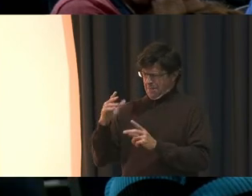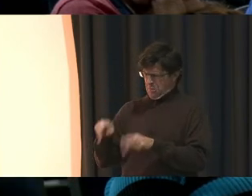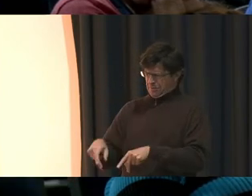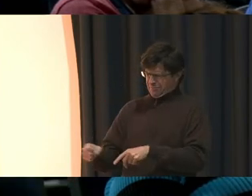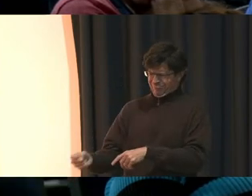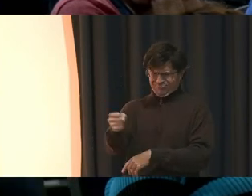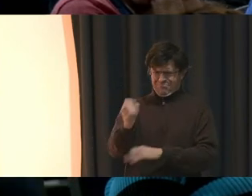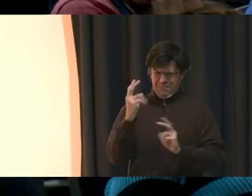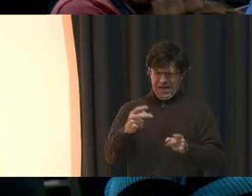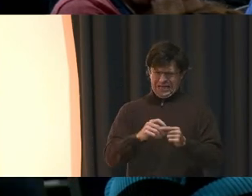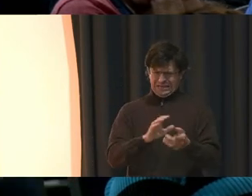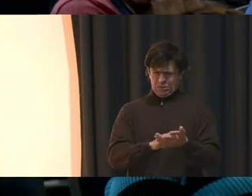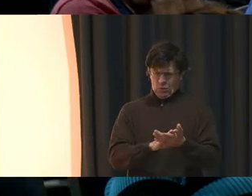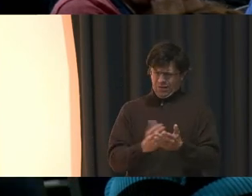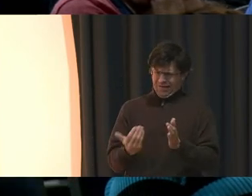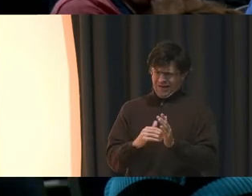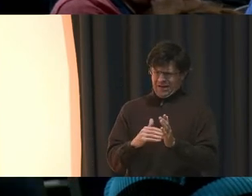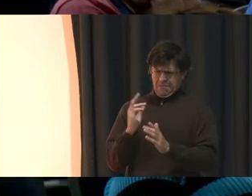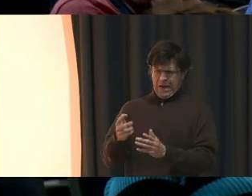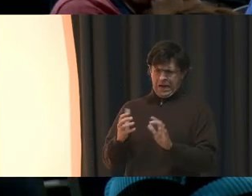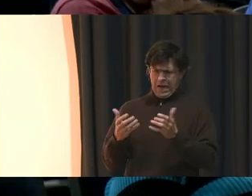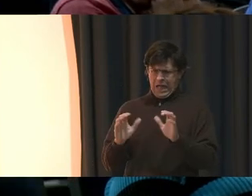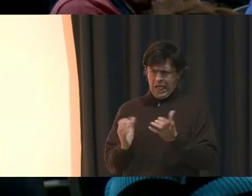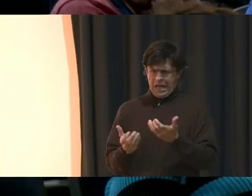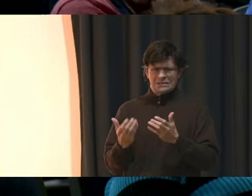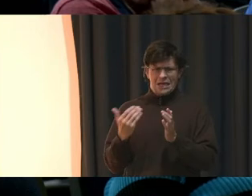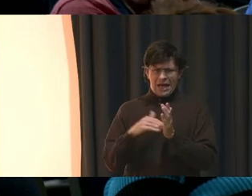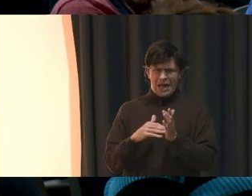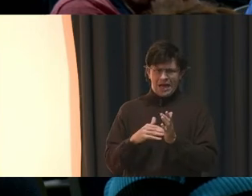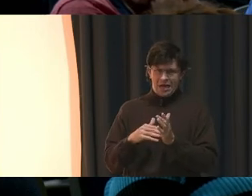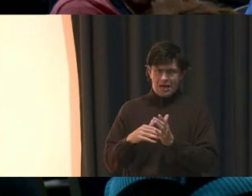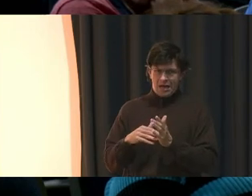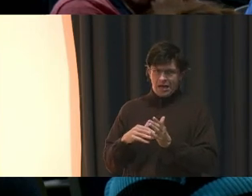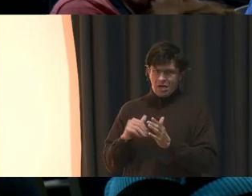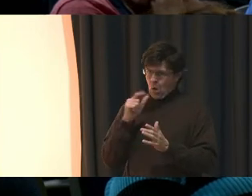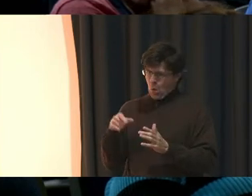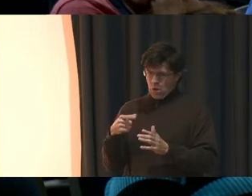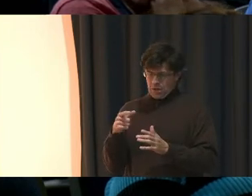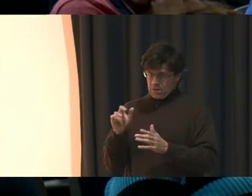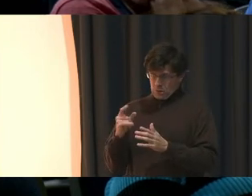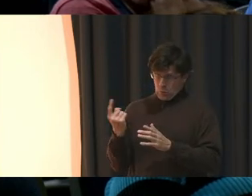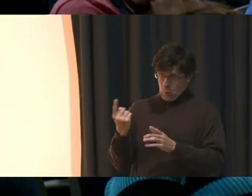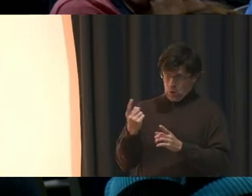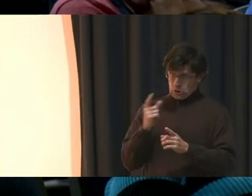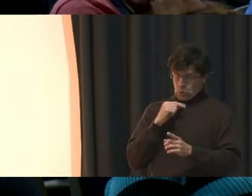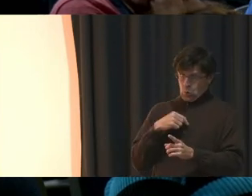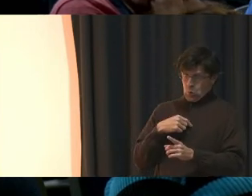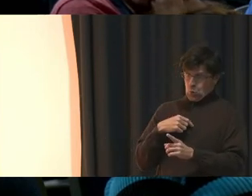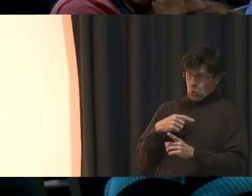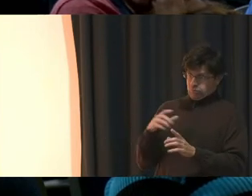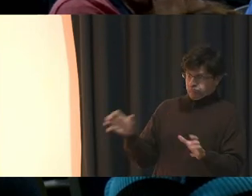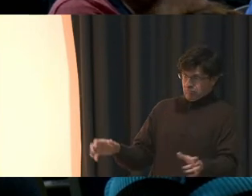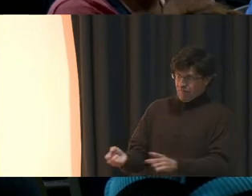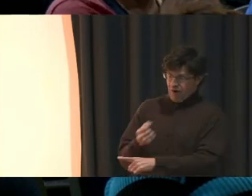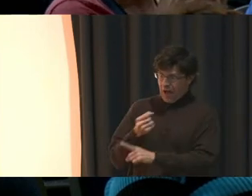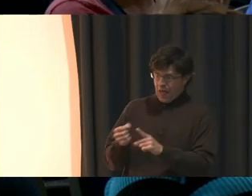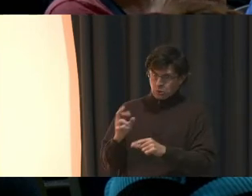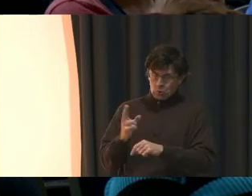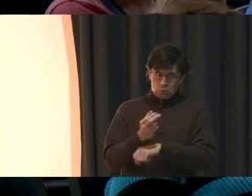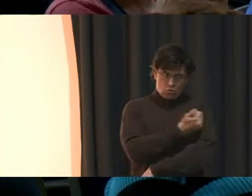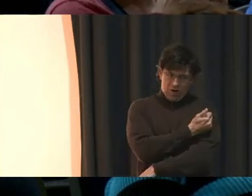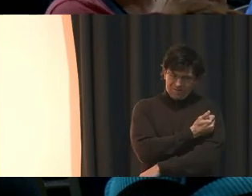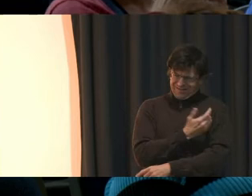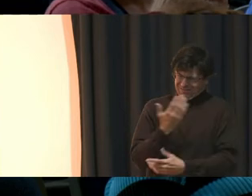Why are they back at the school? I know students should be at a school, but not the ones that commit violence or using drugs.